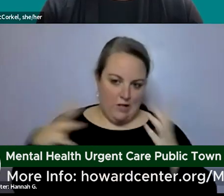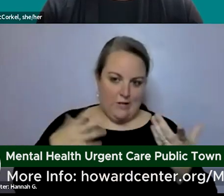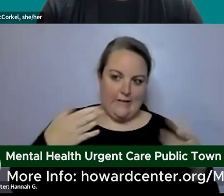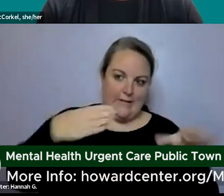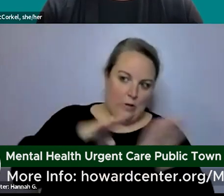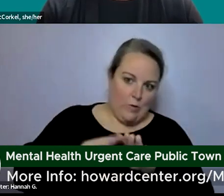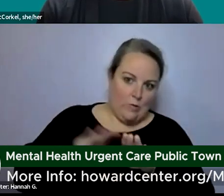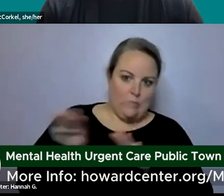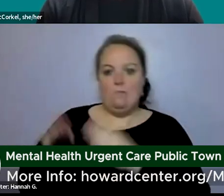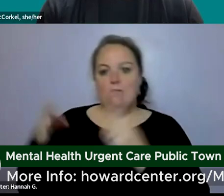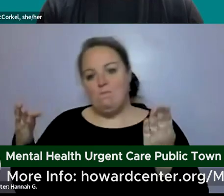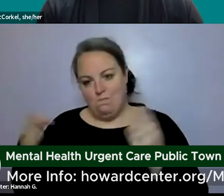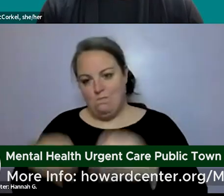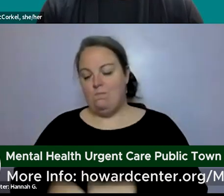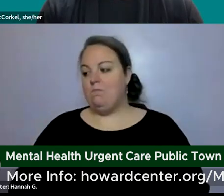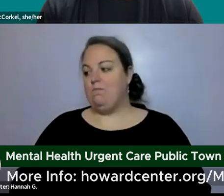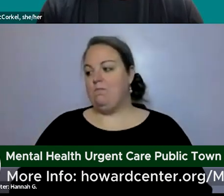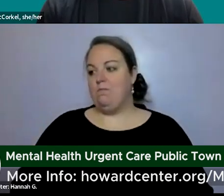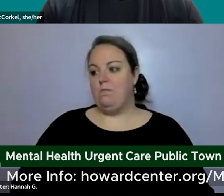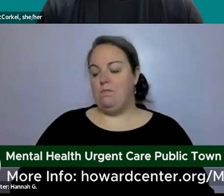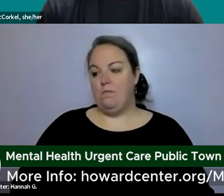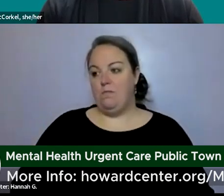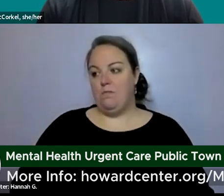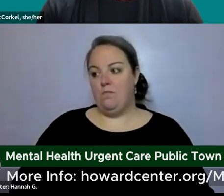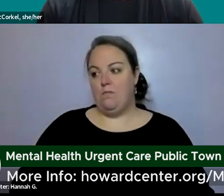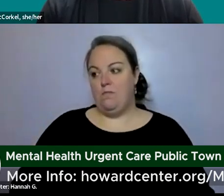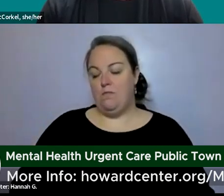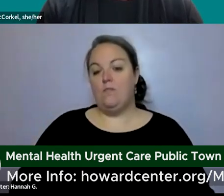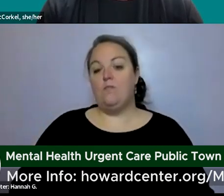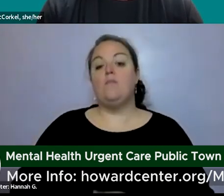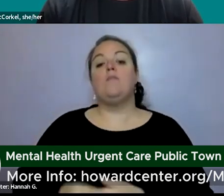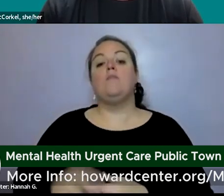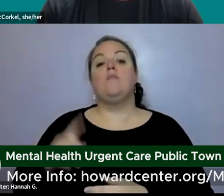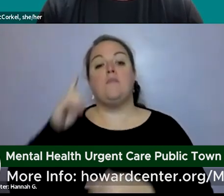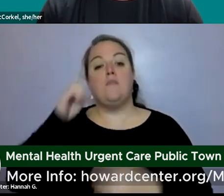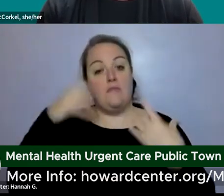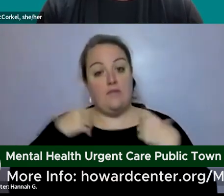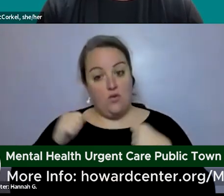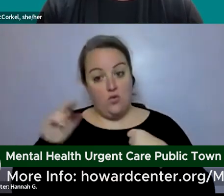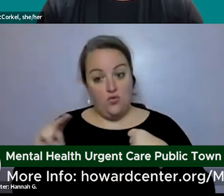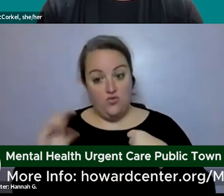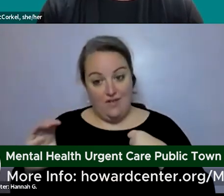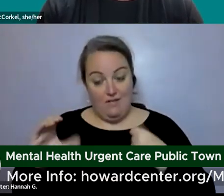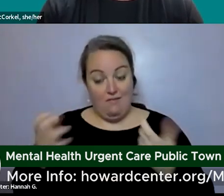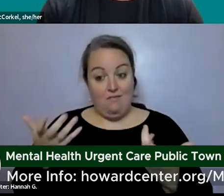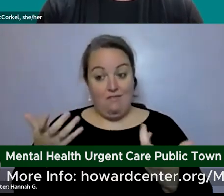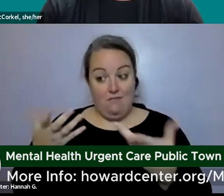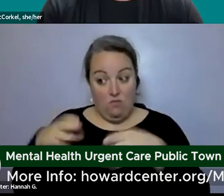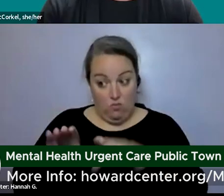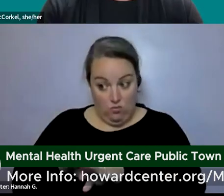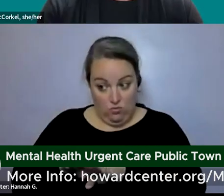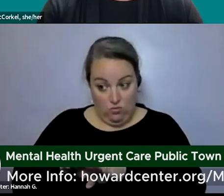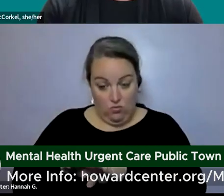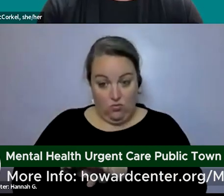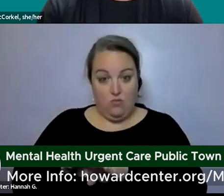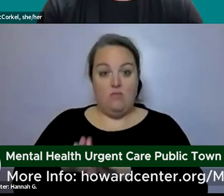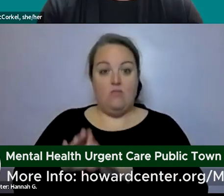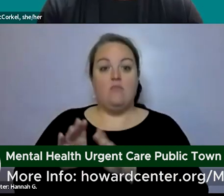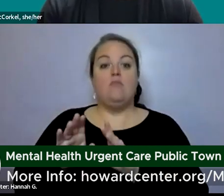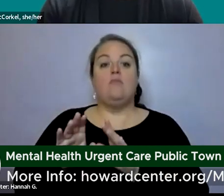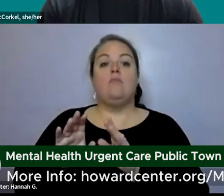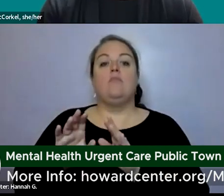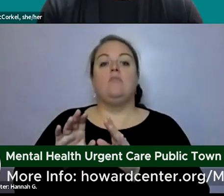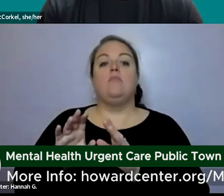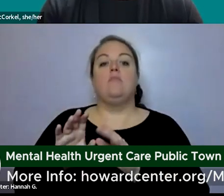upcoming closure and when mental health urgent care is closed um first call for chittenden